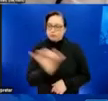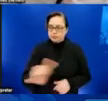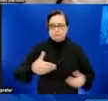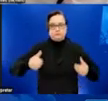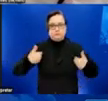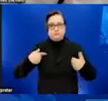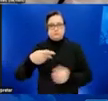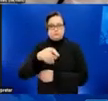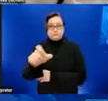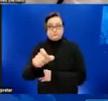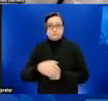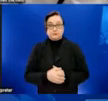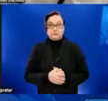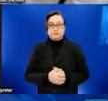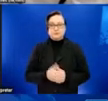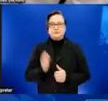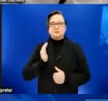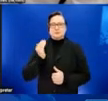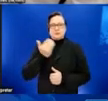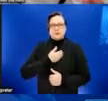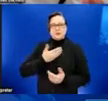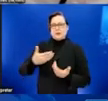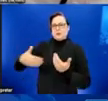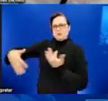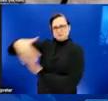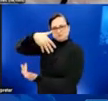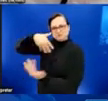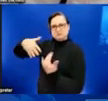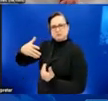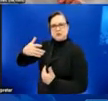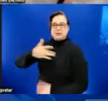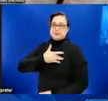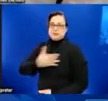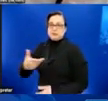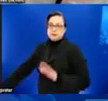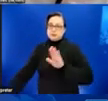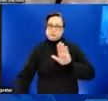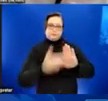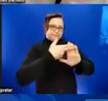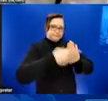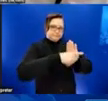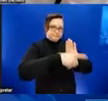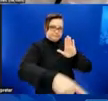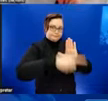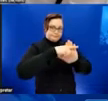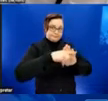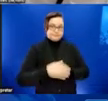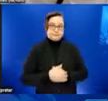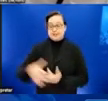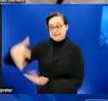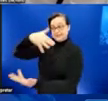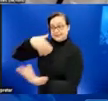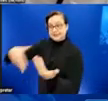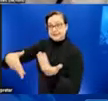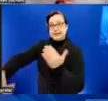Our society tends to stigmatize, and let's be clear, it's society that stigmatizes, not the